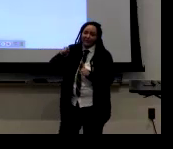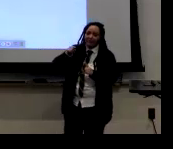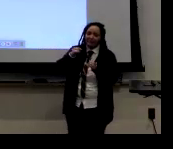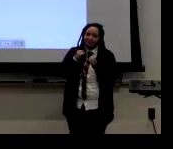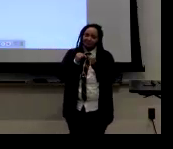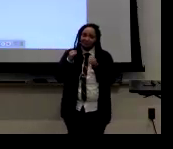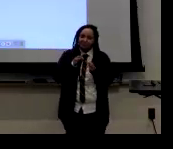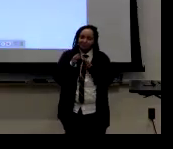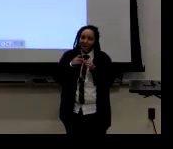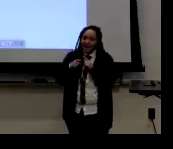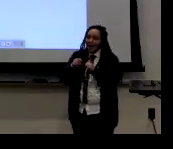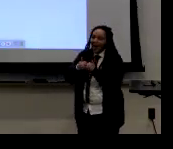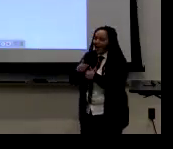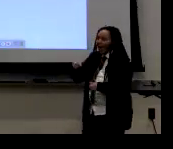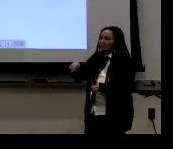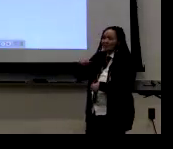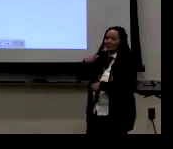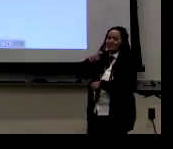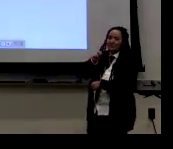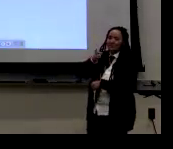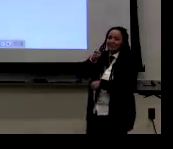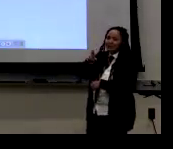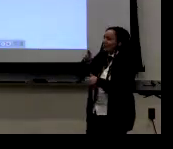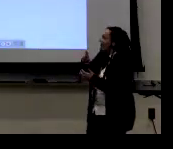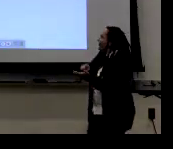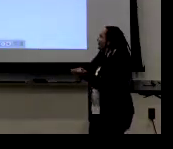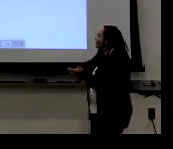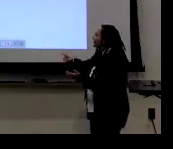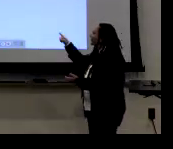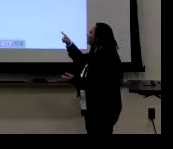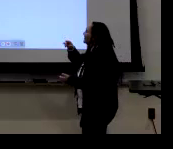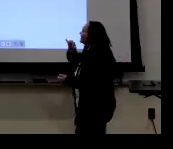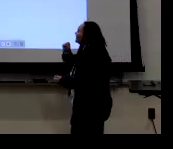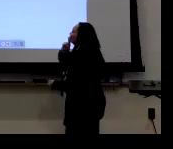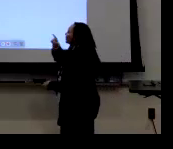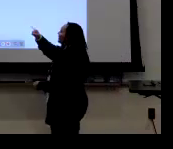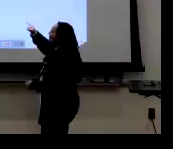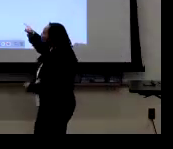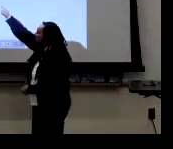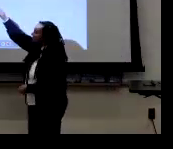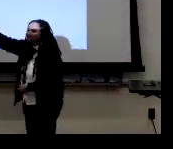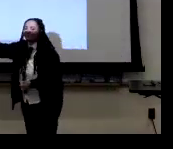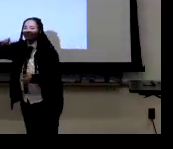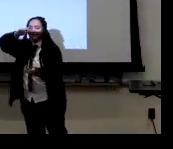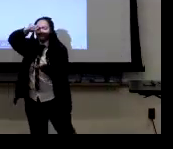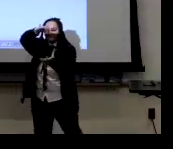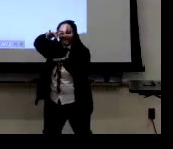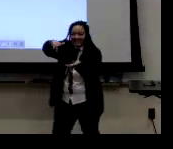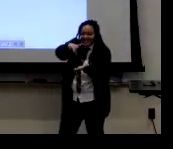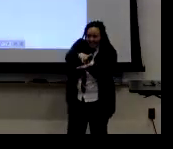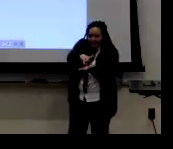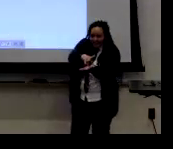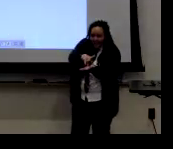So I'm going to close with this about how, um, about gender